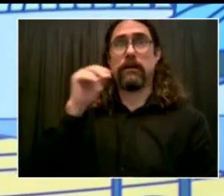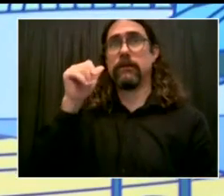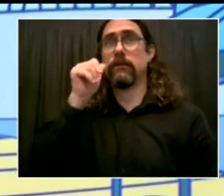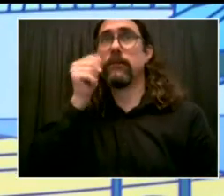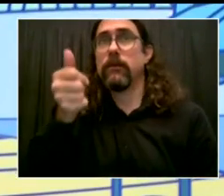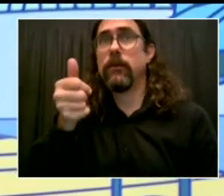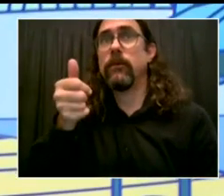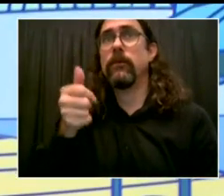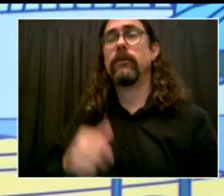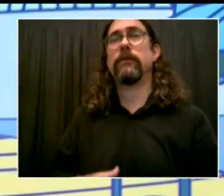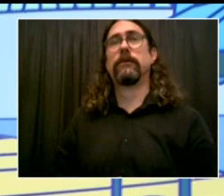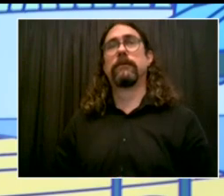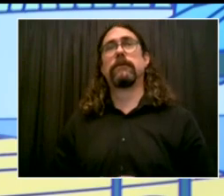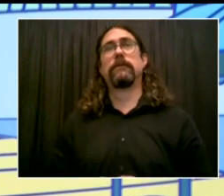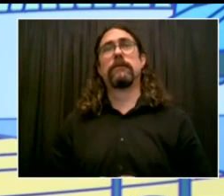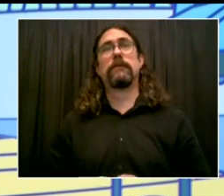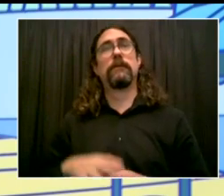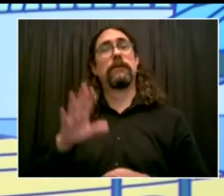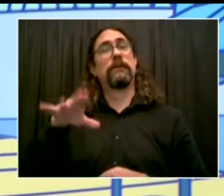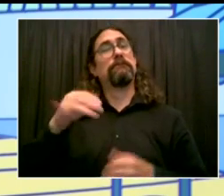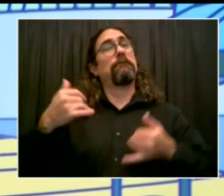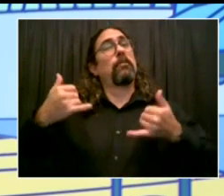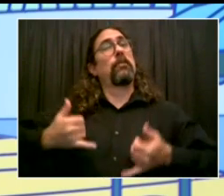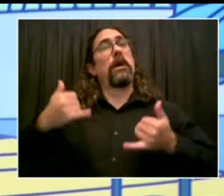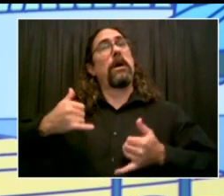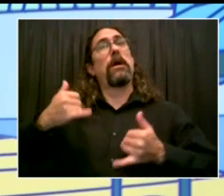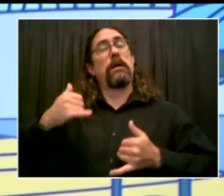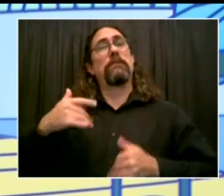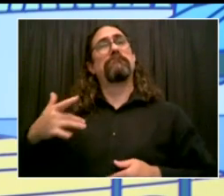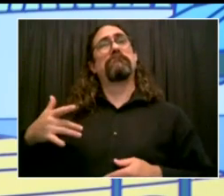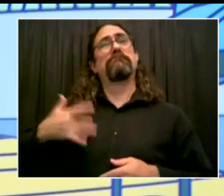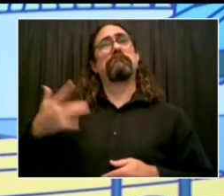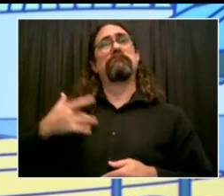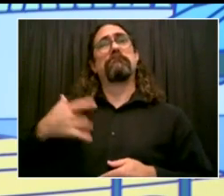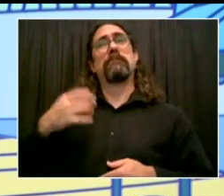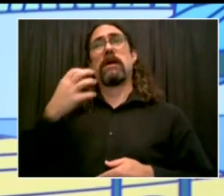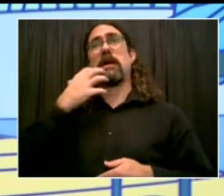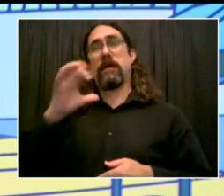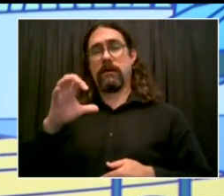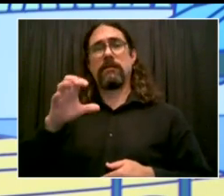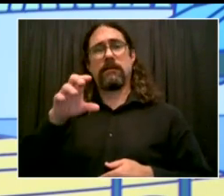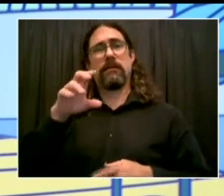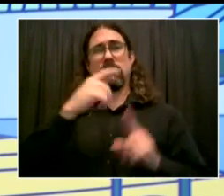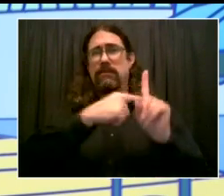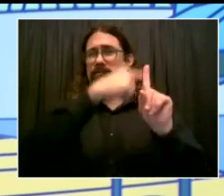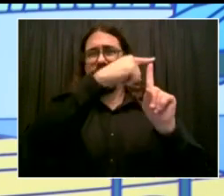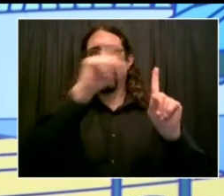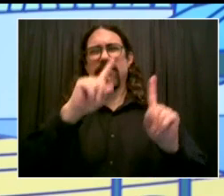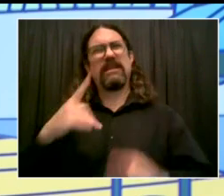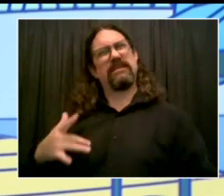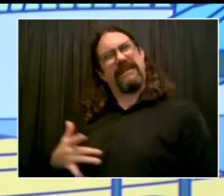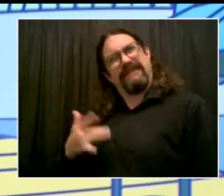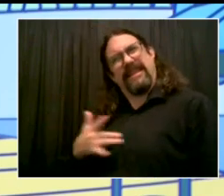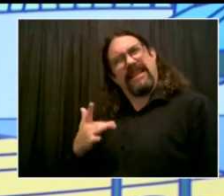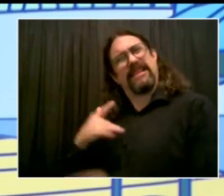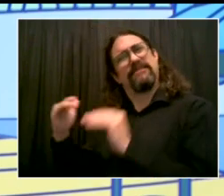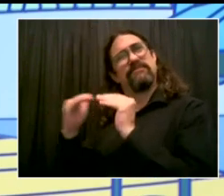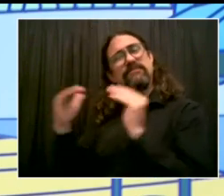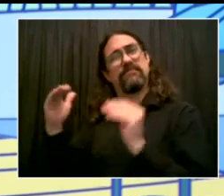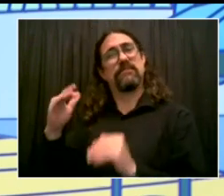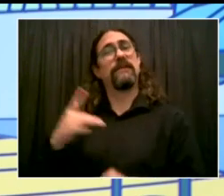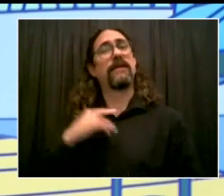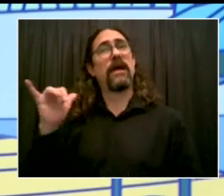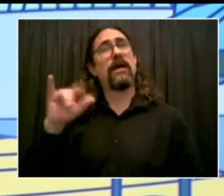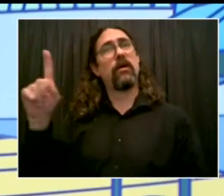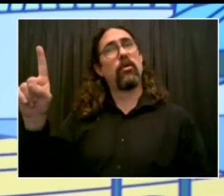somewhere between 95 and 100. Tomorrow, they're projecting between 95 and 99. So, everyone, please stay in